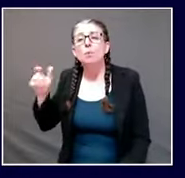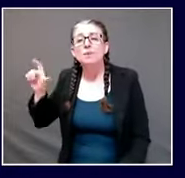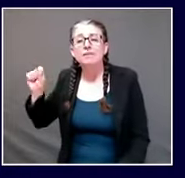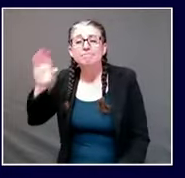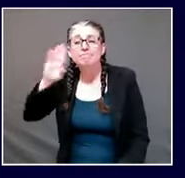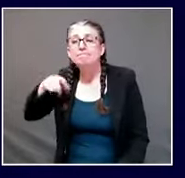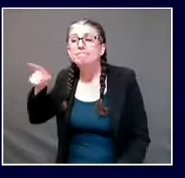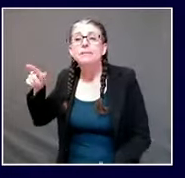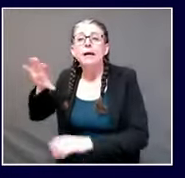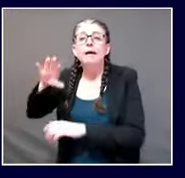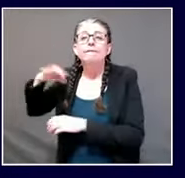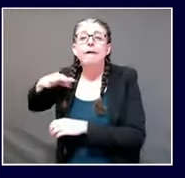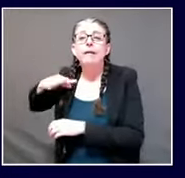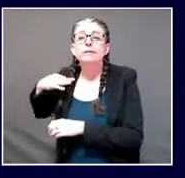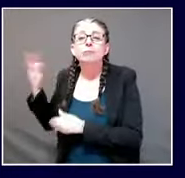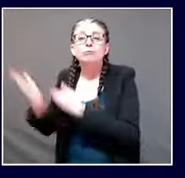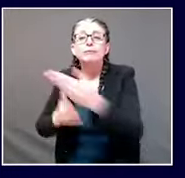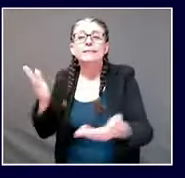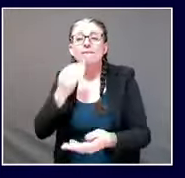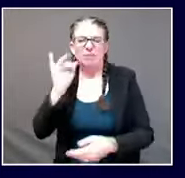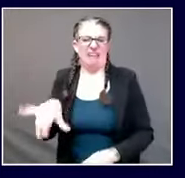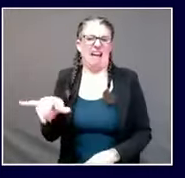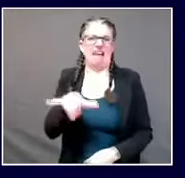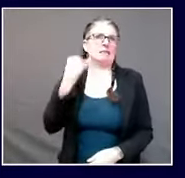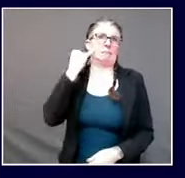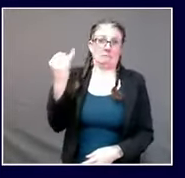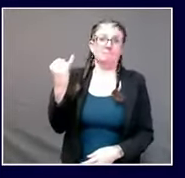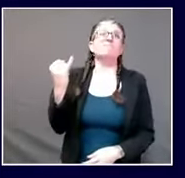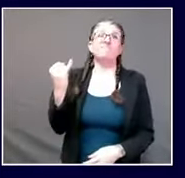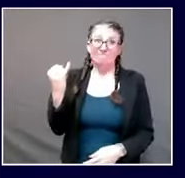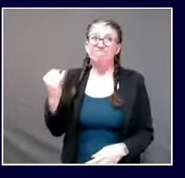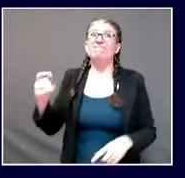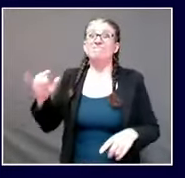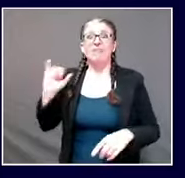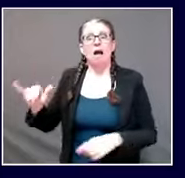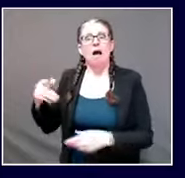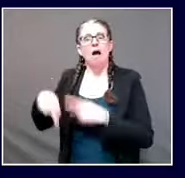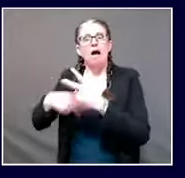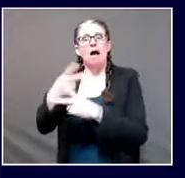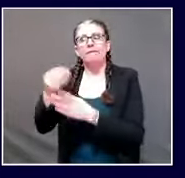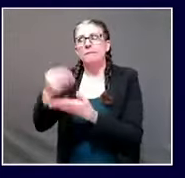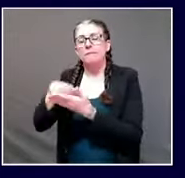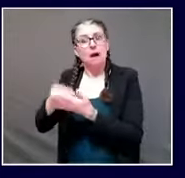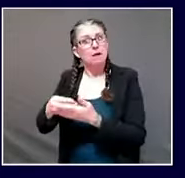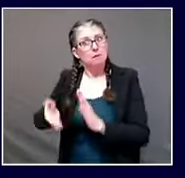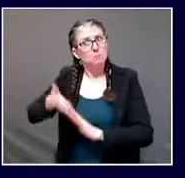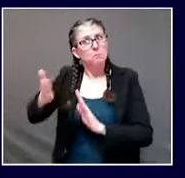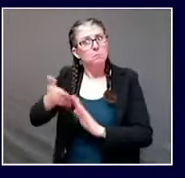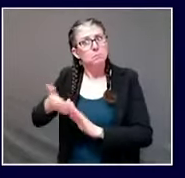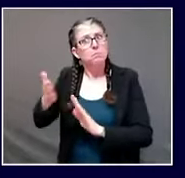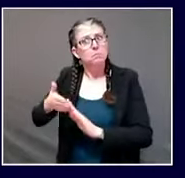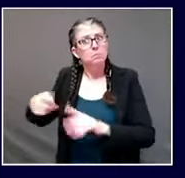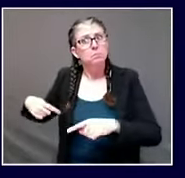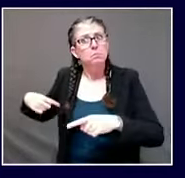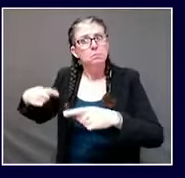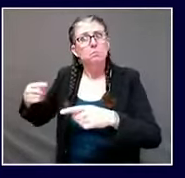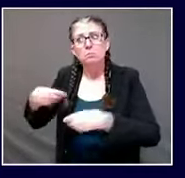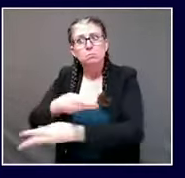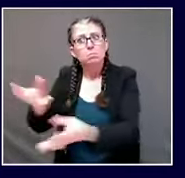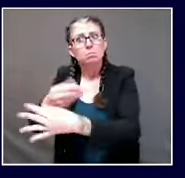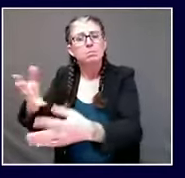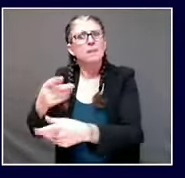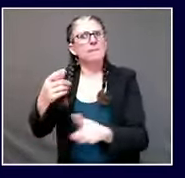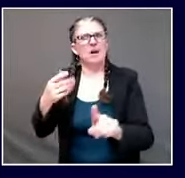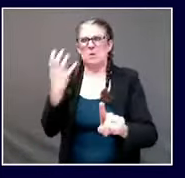these programs provide social interaction and wellness visits. Especially during challenging times, this connection to another